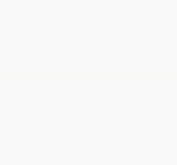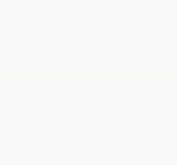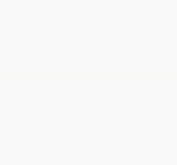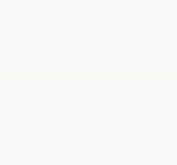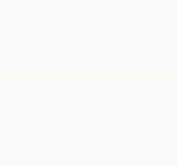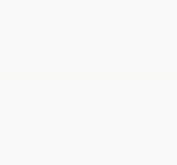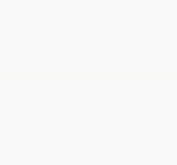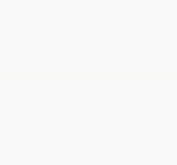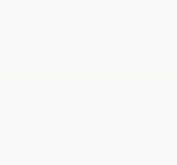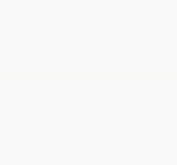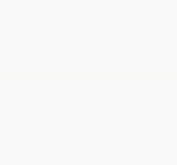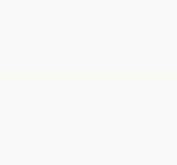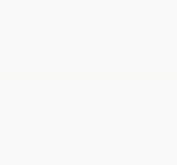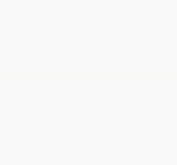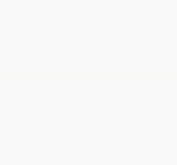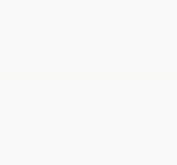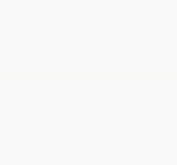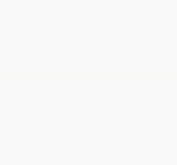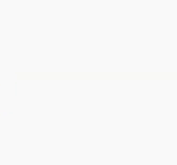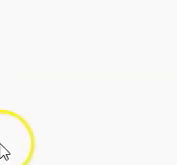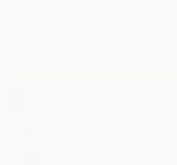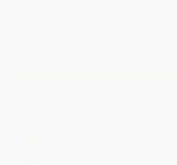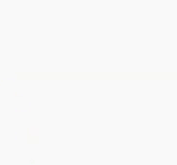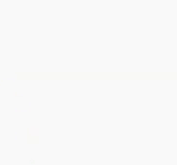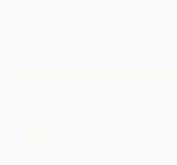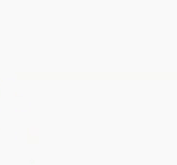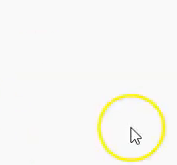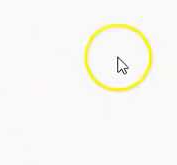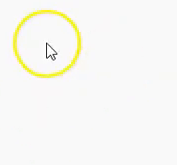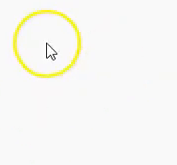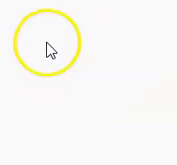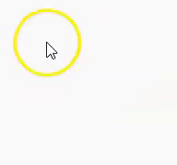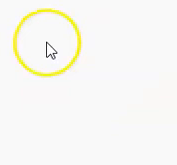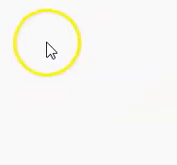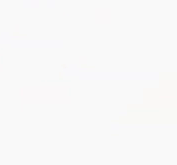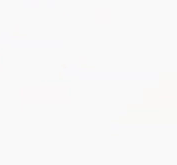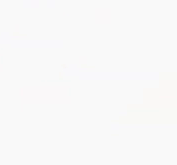first you had this this demonic duo